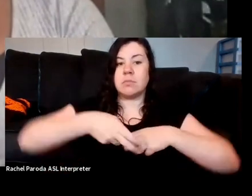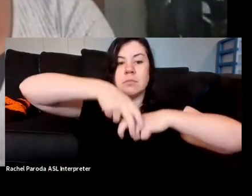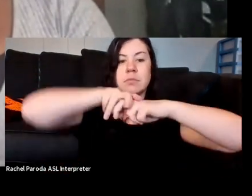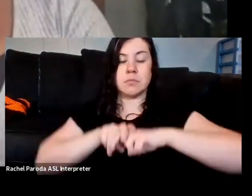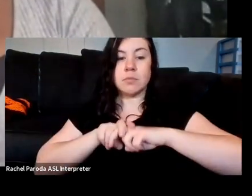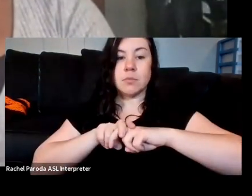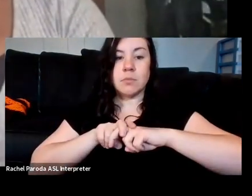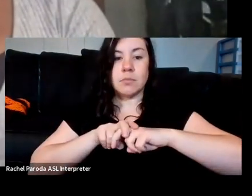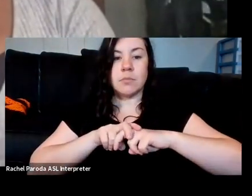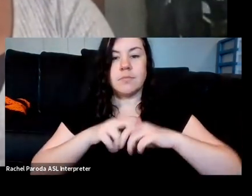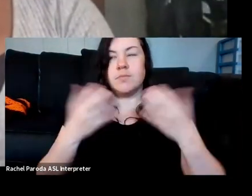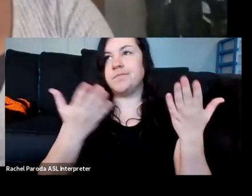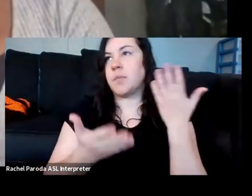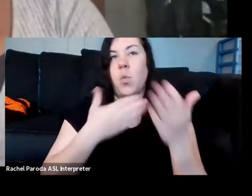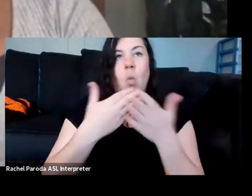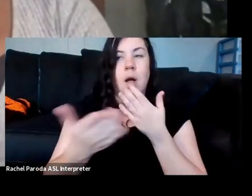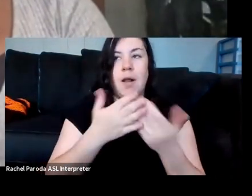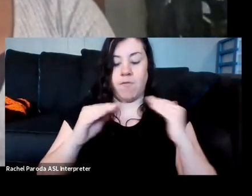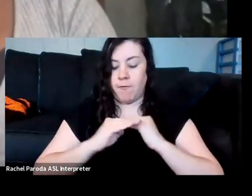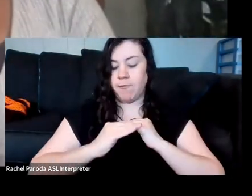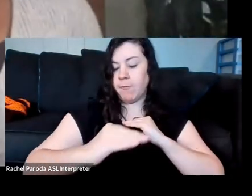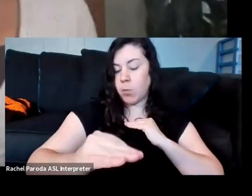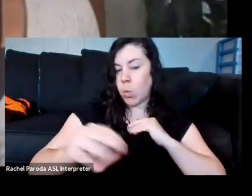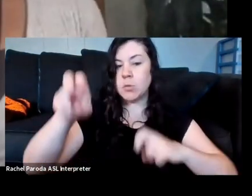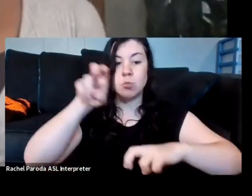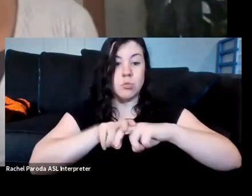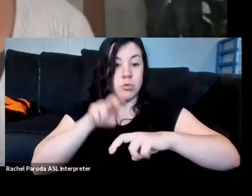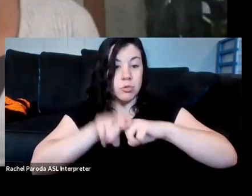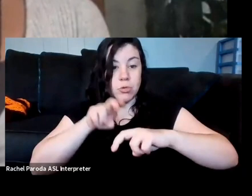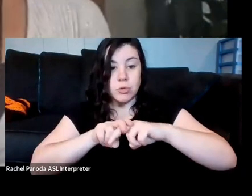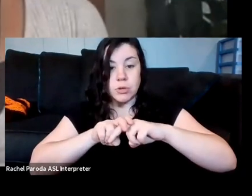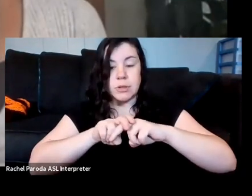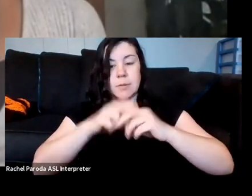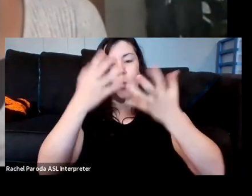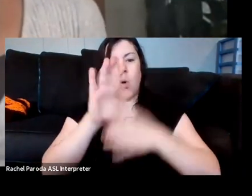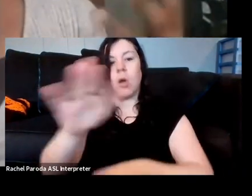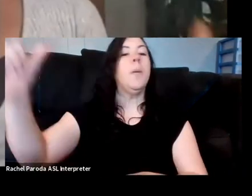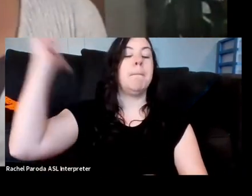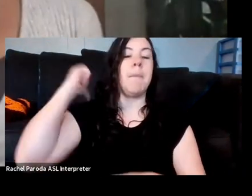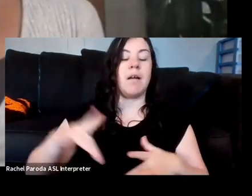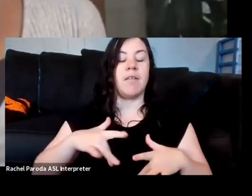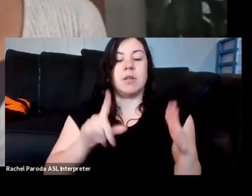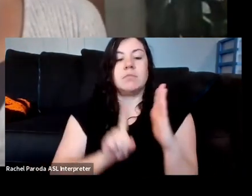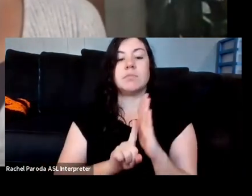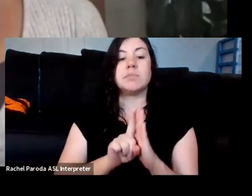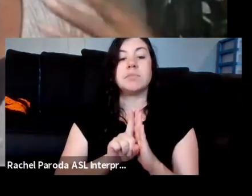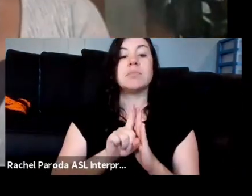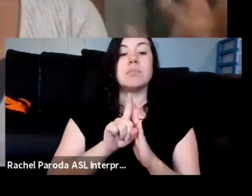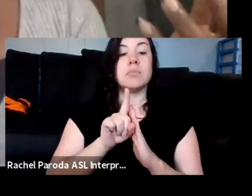connecting to your chair or to the floor so that your spine can be long and easeful.